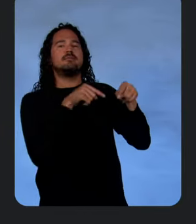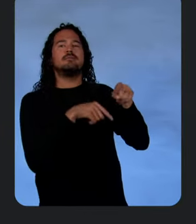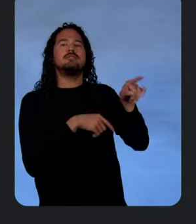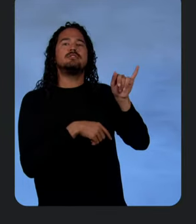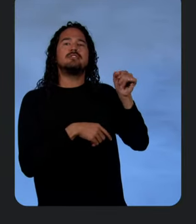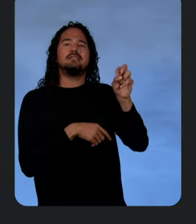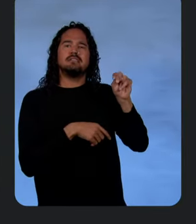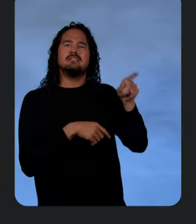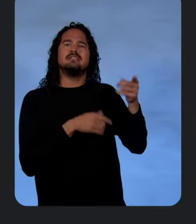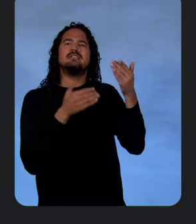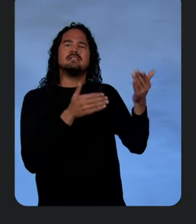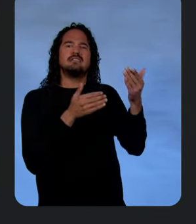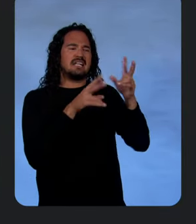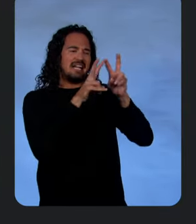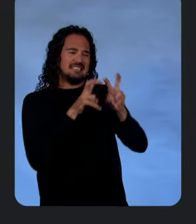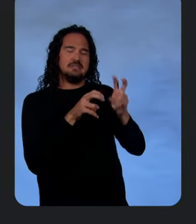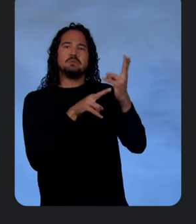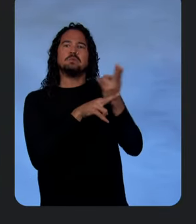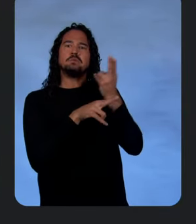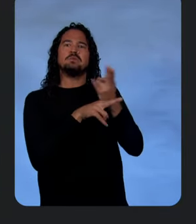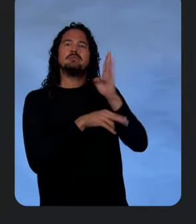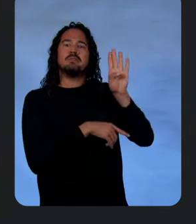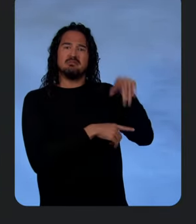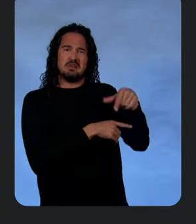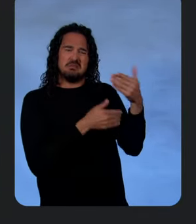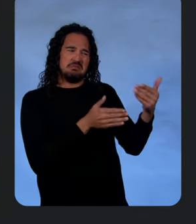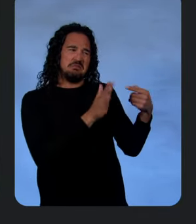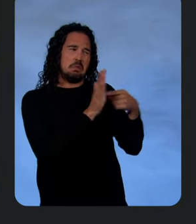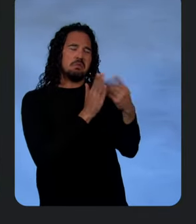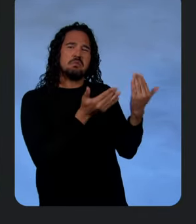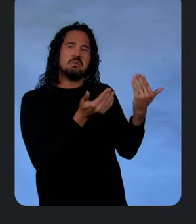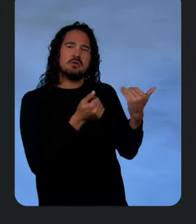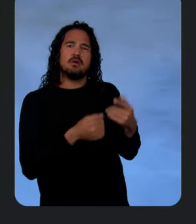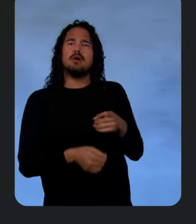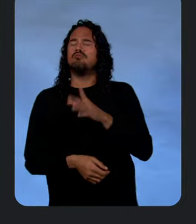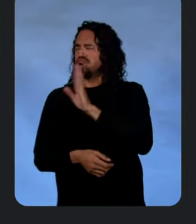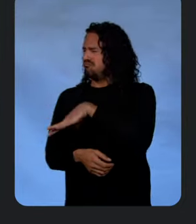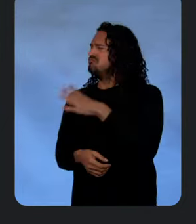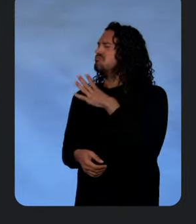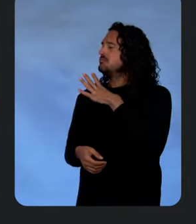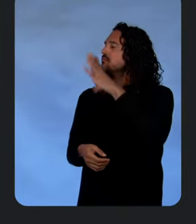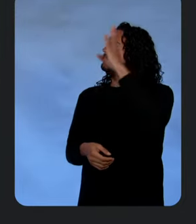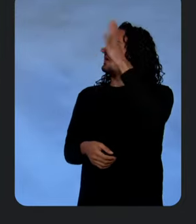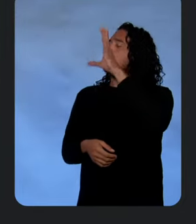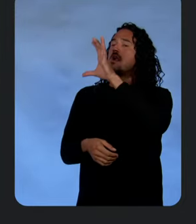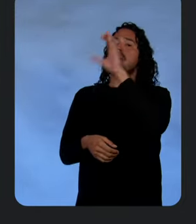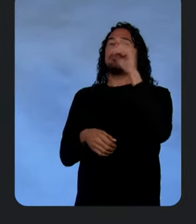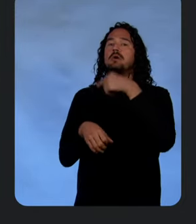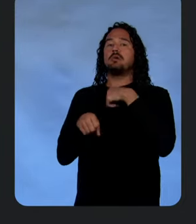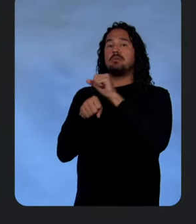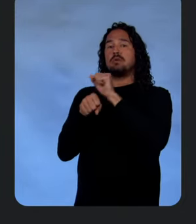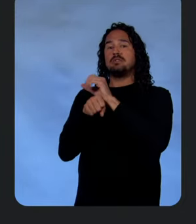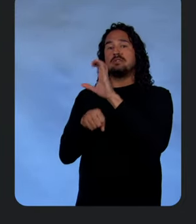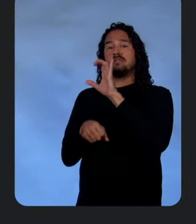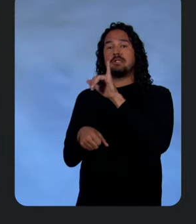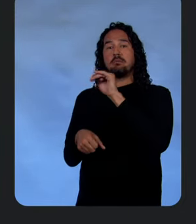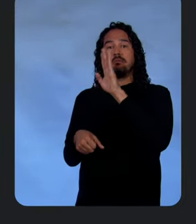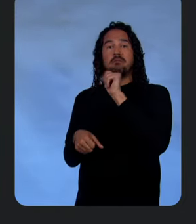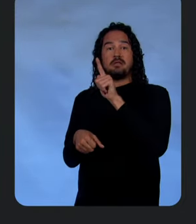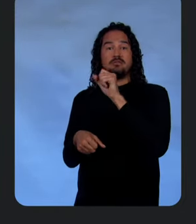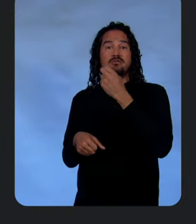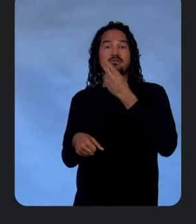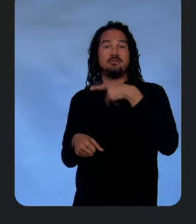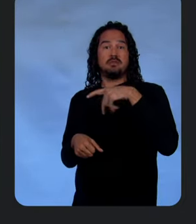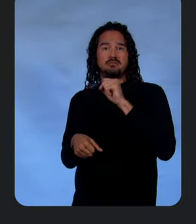BigQuery. All right. So, let's say that we're working at Symbol Shops because we just got our website back up. Thank you,